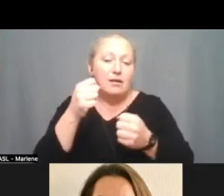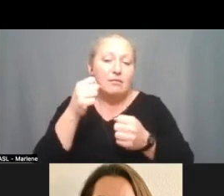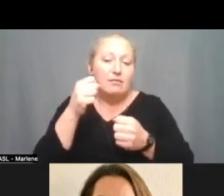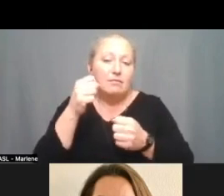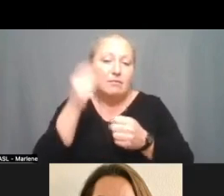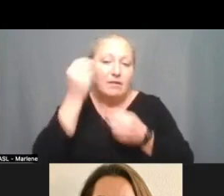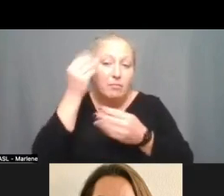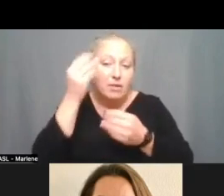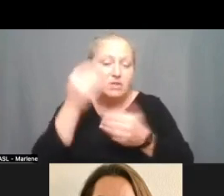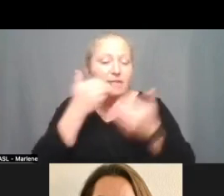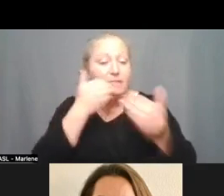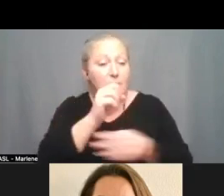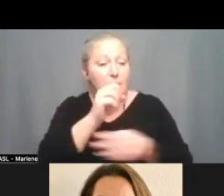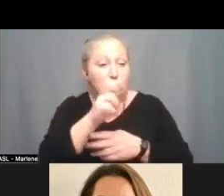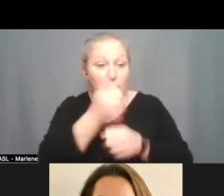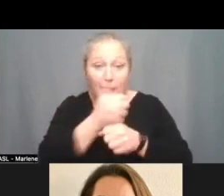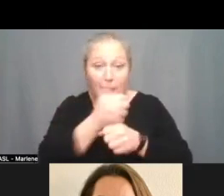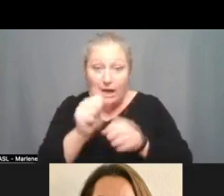um you sue are there any clarifying questions